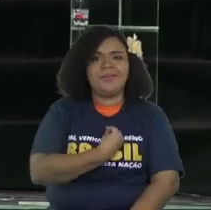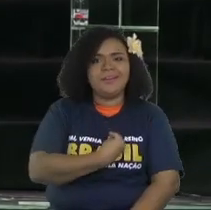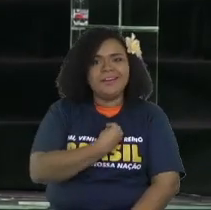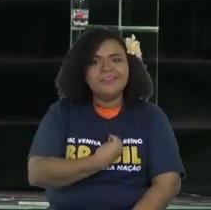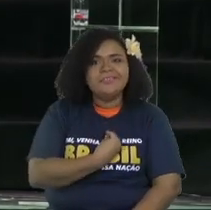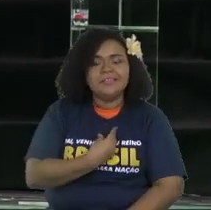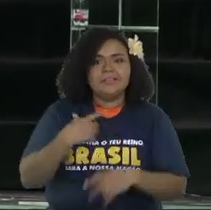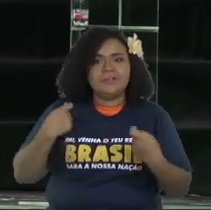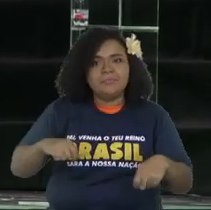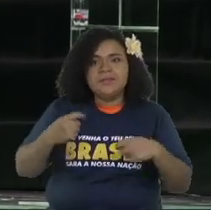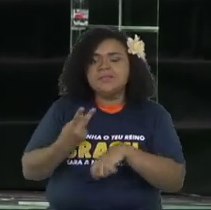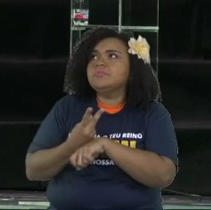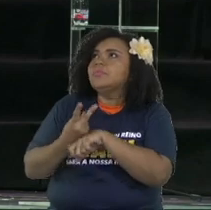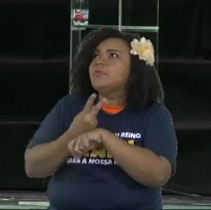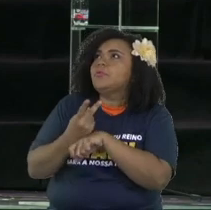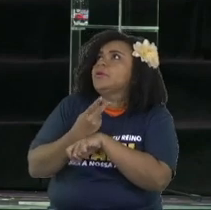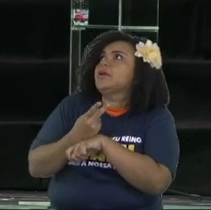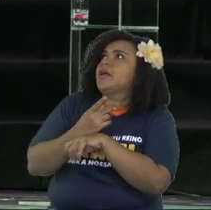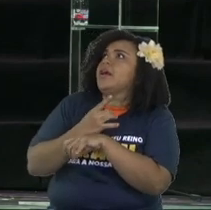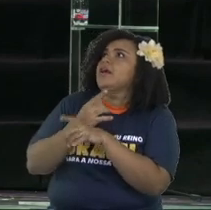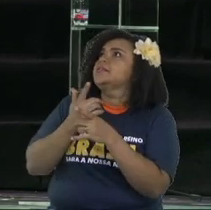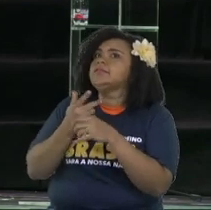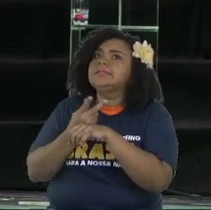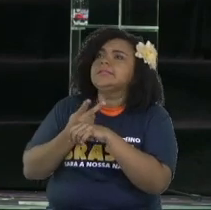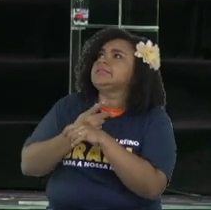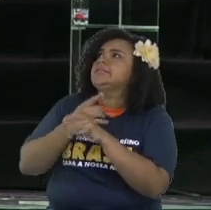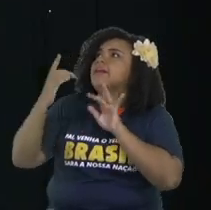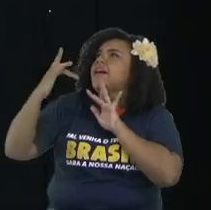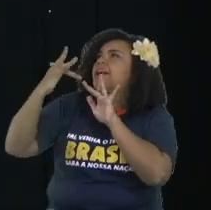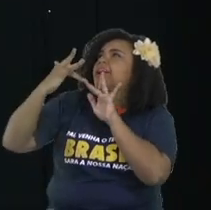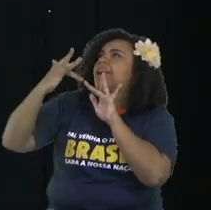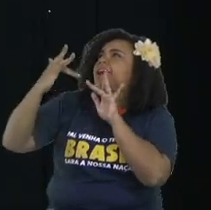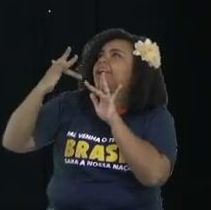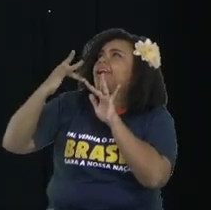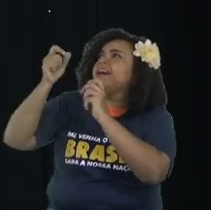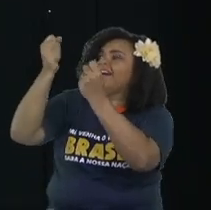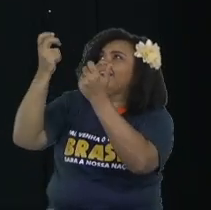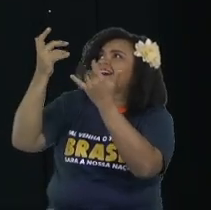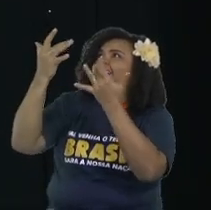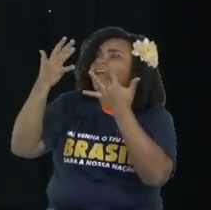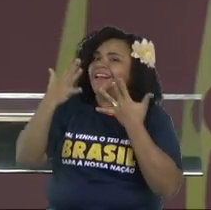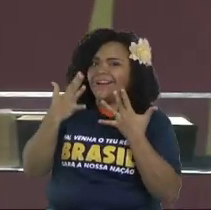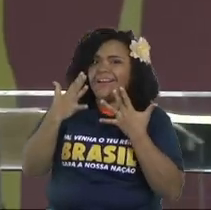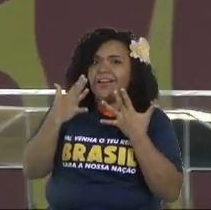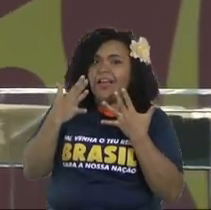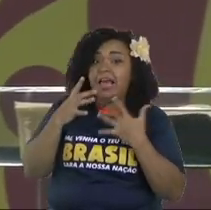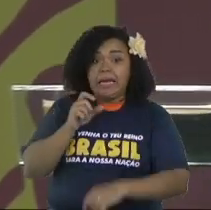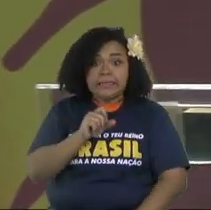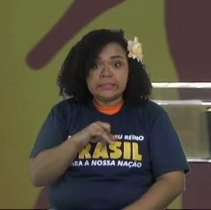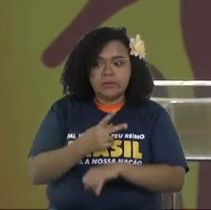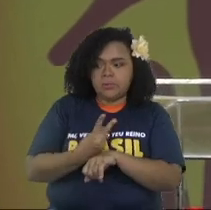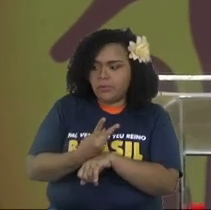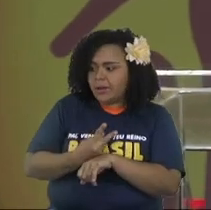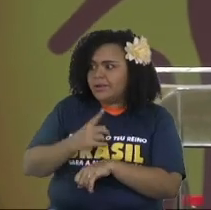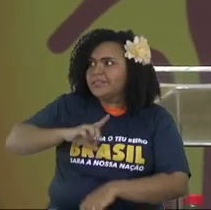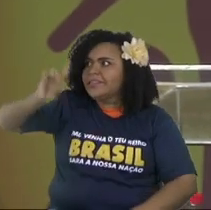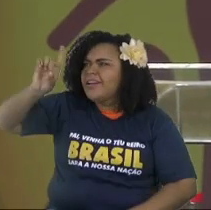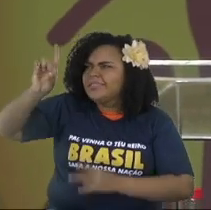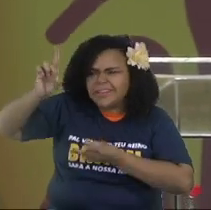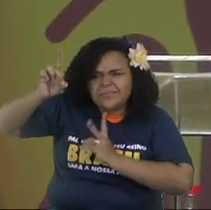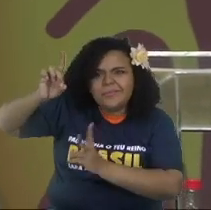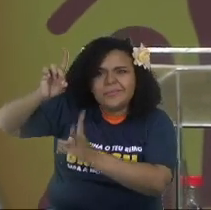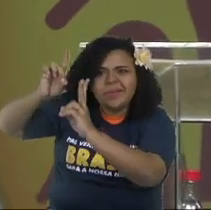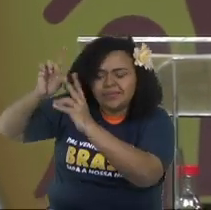God is saying that you have to understand what is deeper inside the Lord of